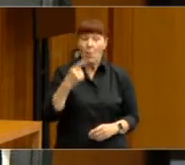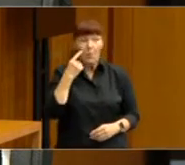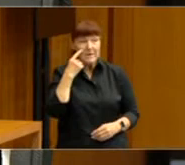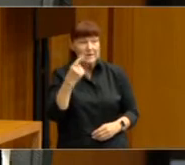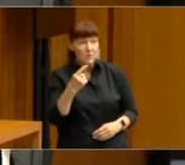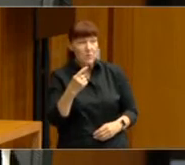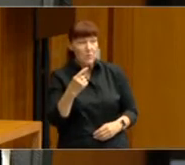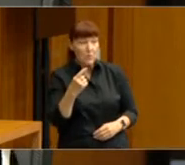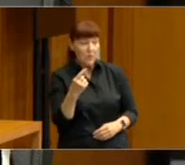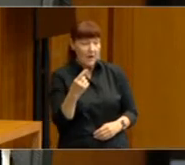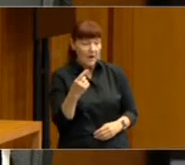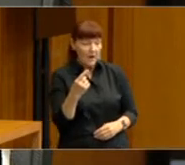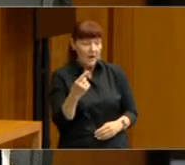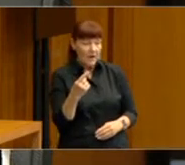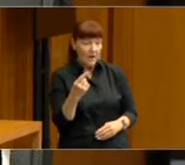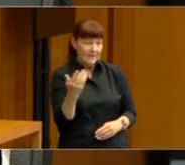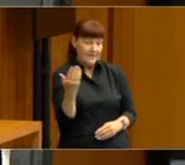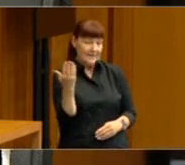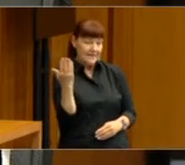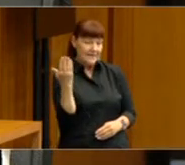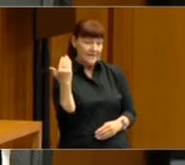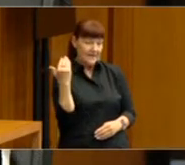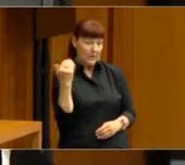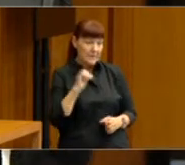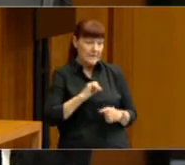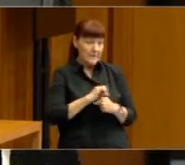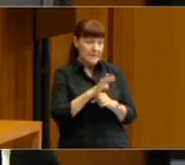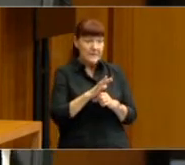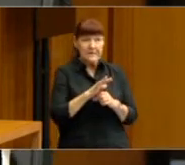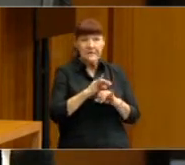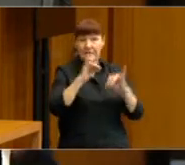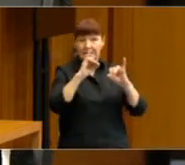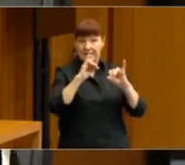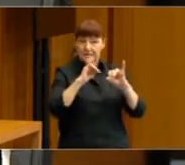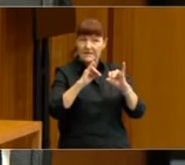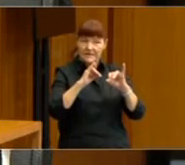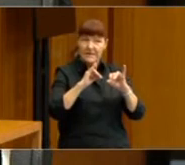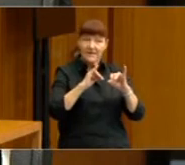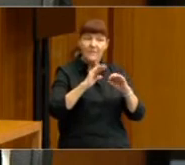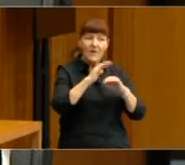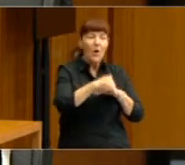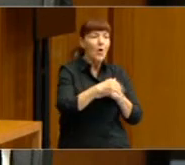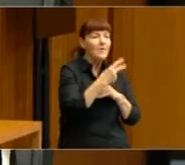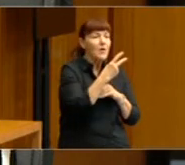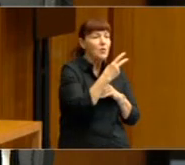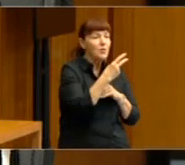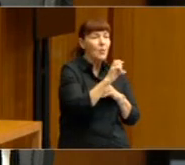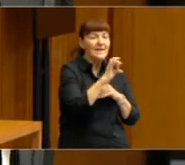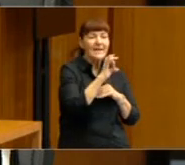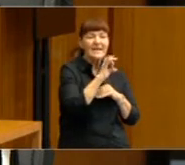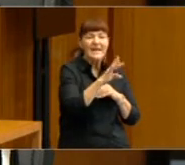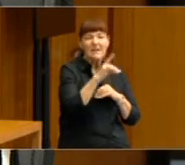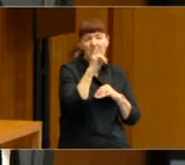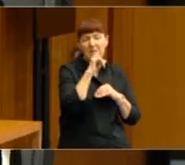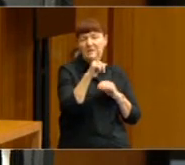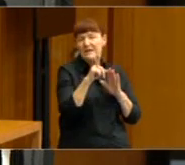even preceding this current crisis that we're in, there was, over the 2010s, increasing pessimism about the state of the